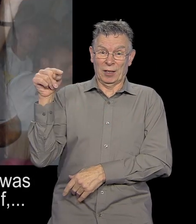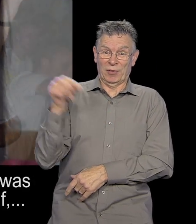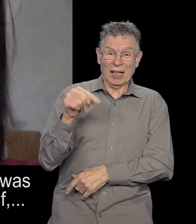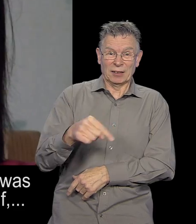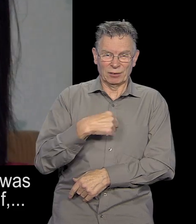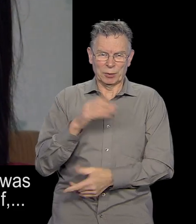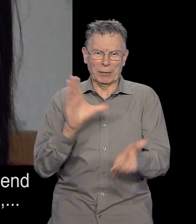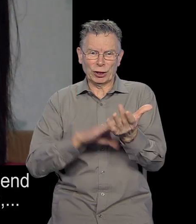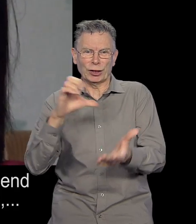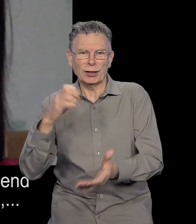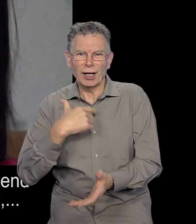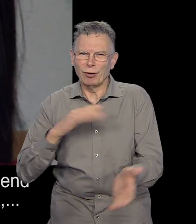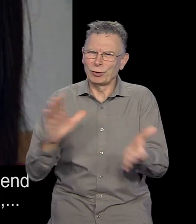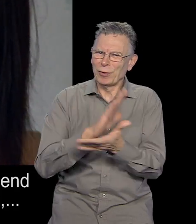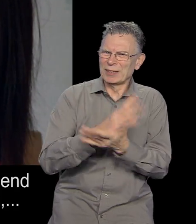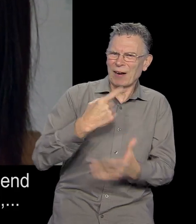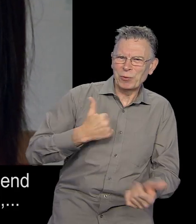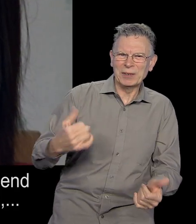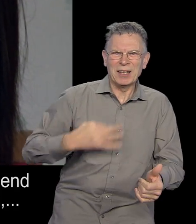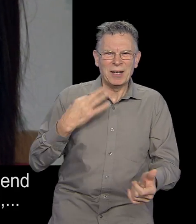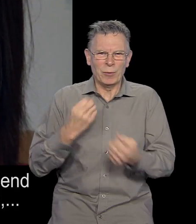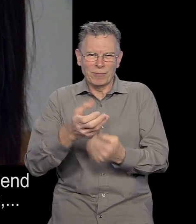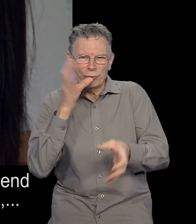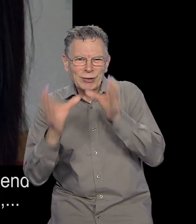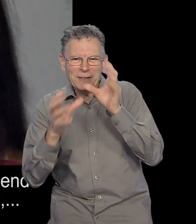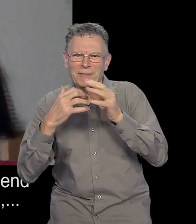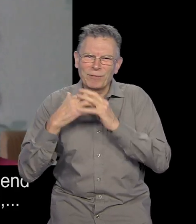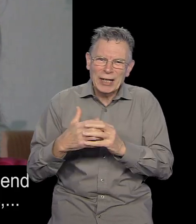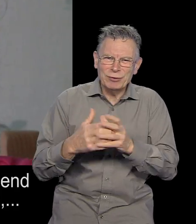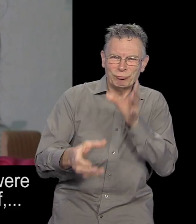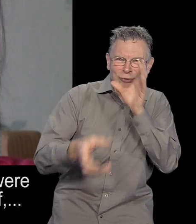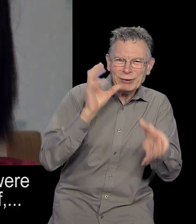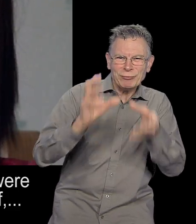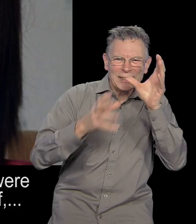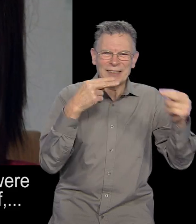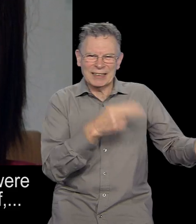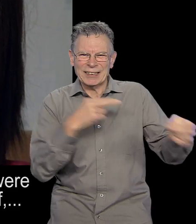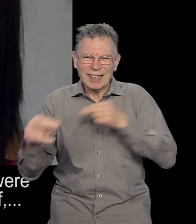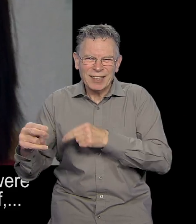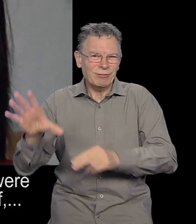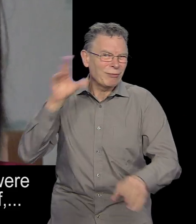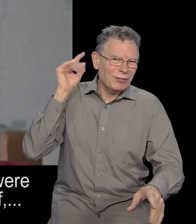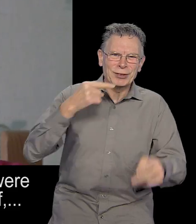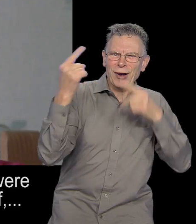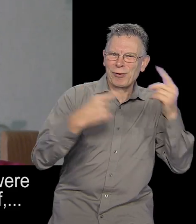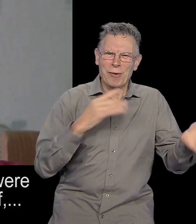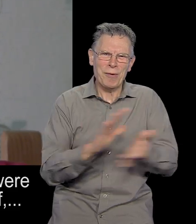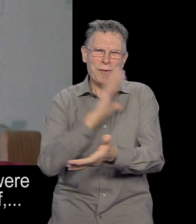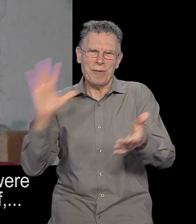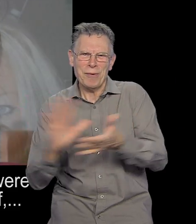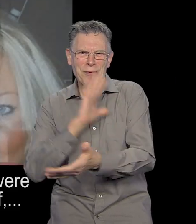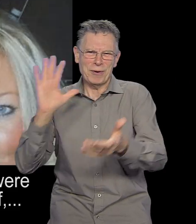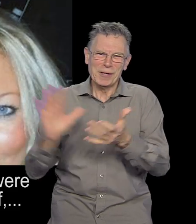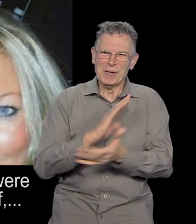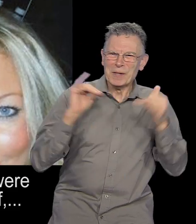in Manchester enjoying myself, having a few drinks with my friends and having a few more drinks, dancing. Our favourite songs were playing. I was having,